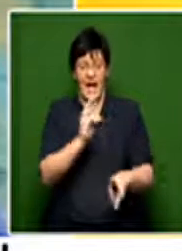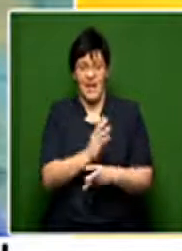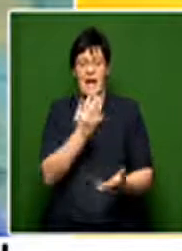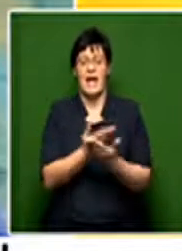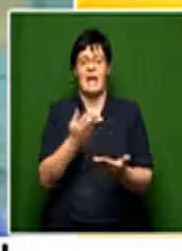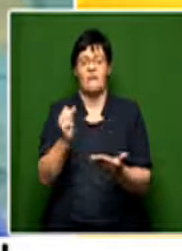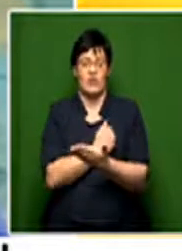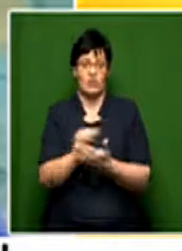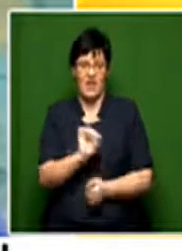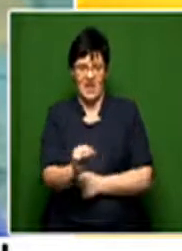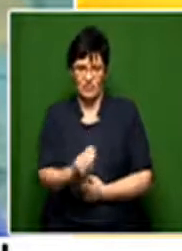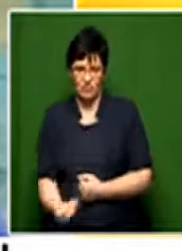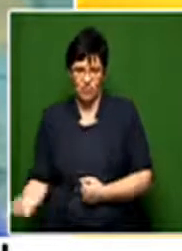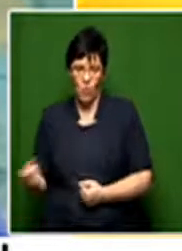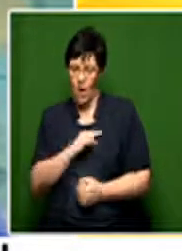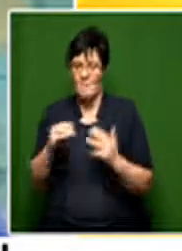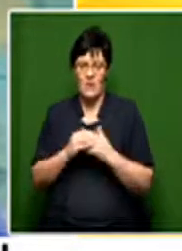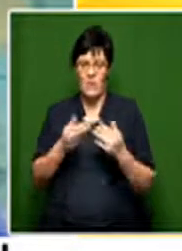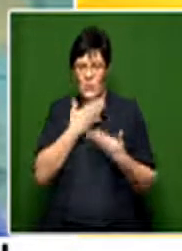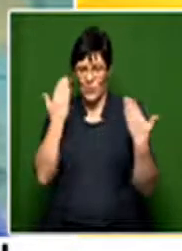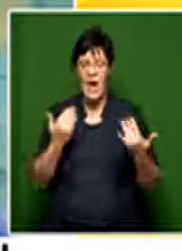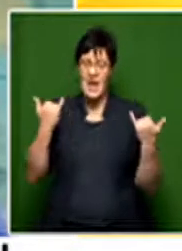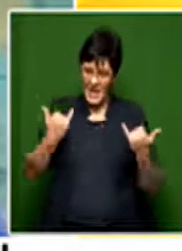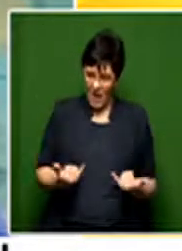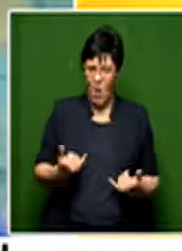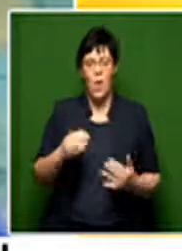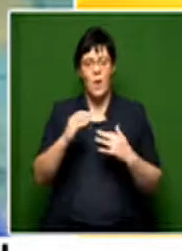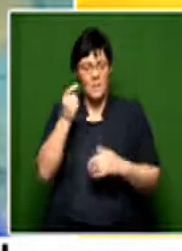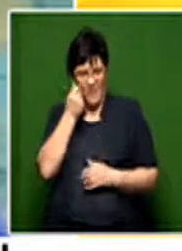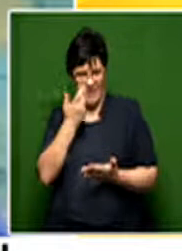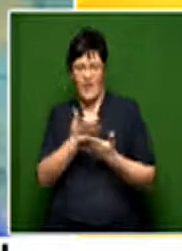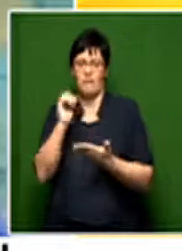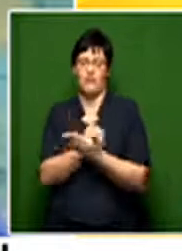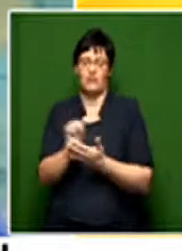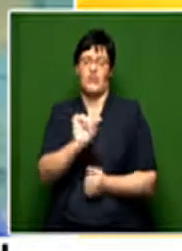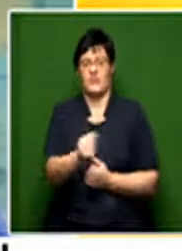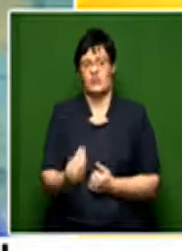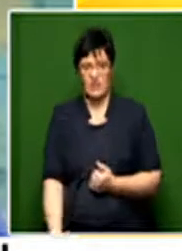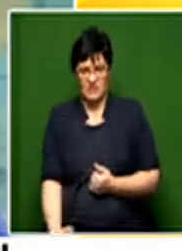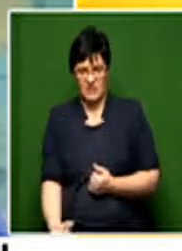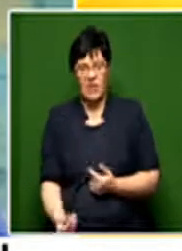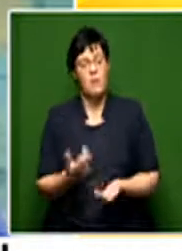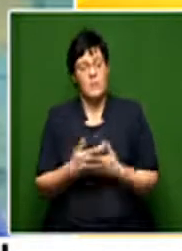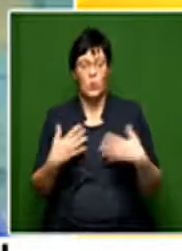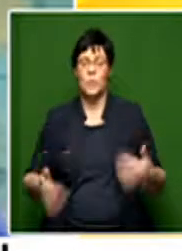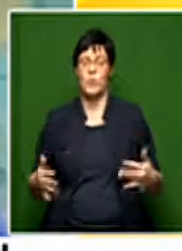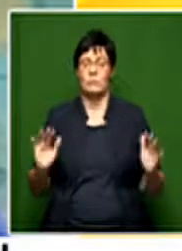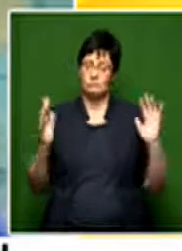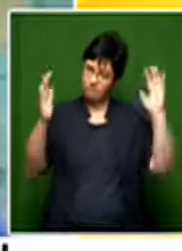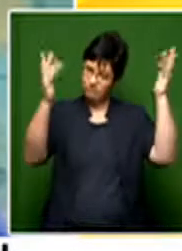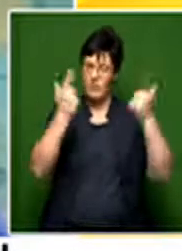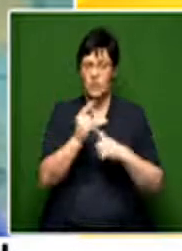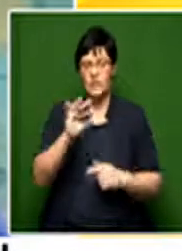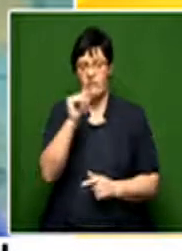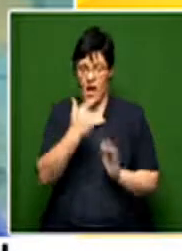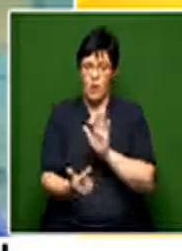their children if they were unmarried. But now men are able to do that. So this is one big accolade to South Africa